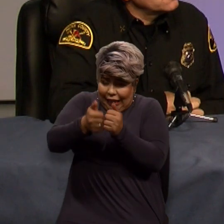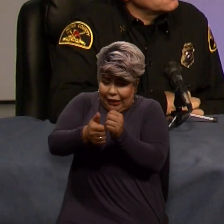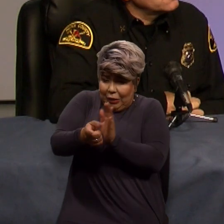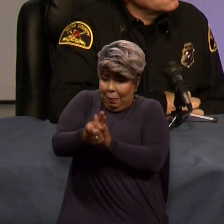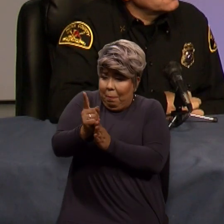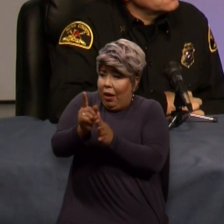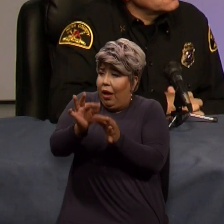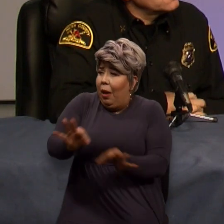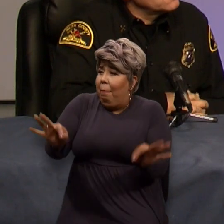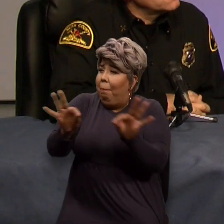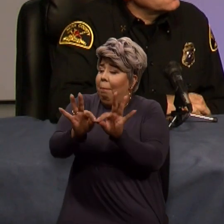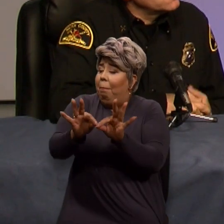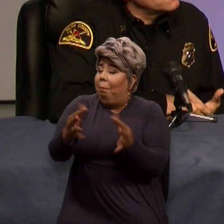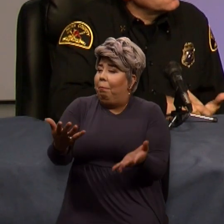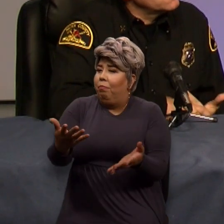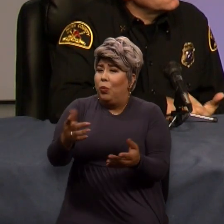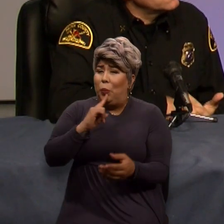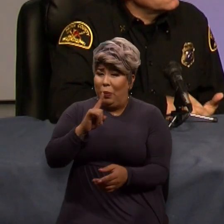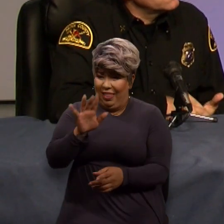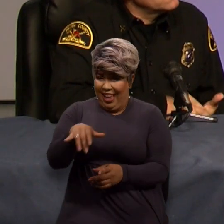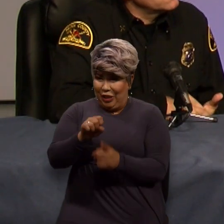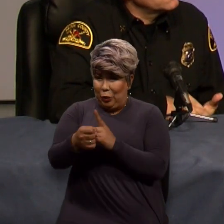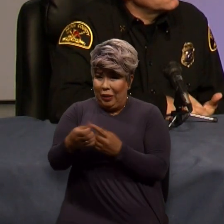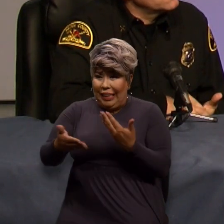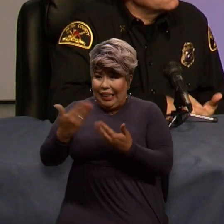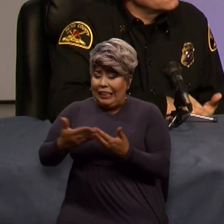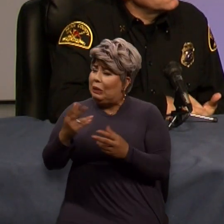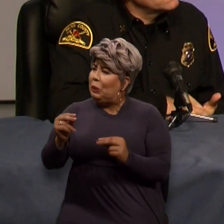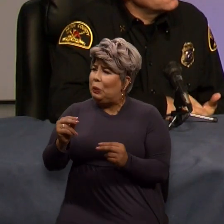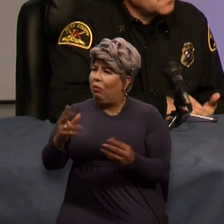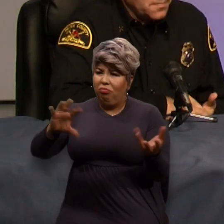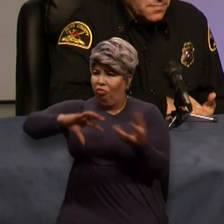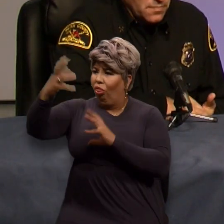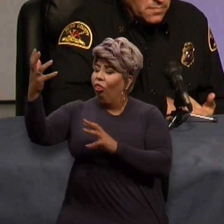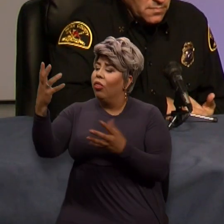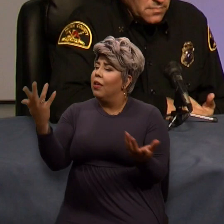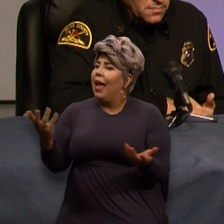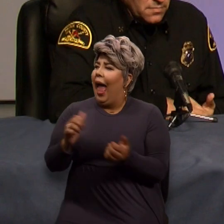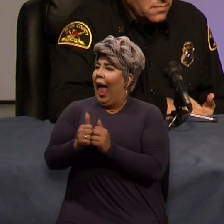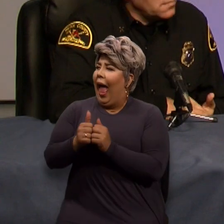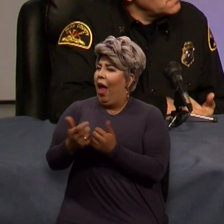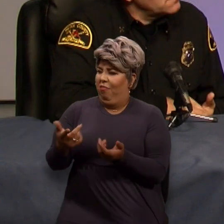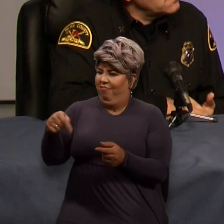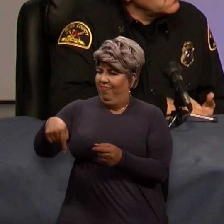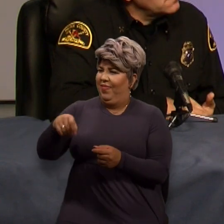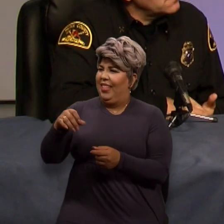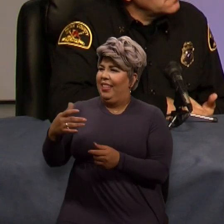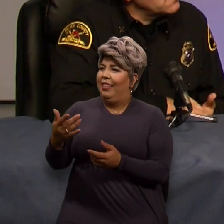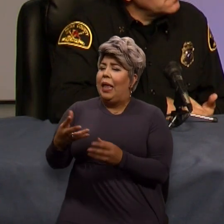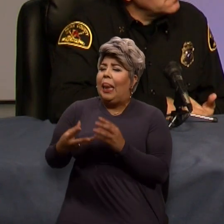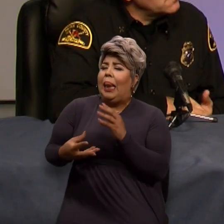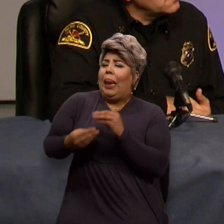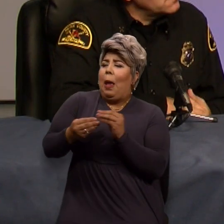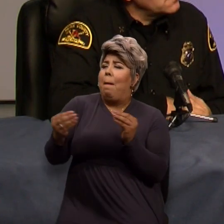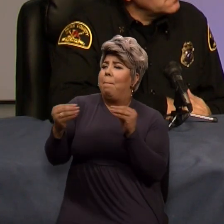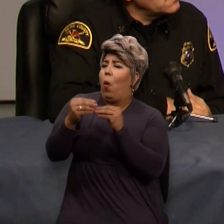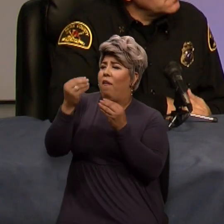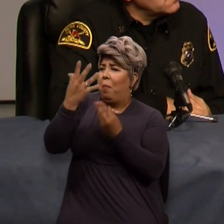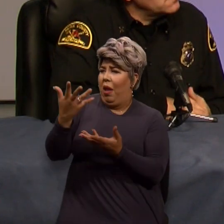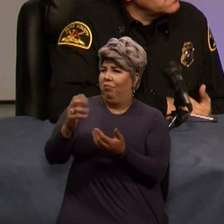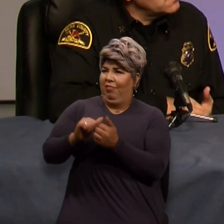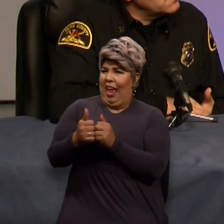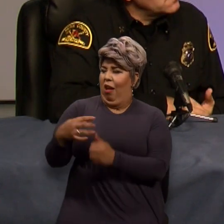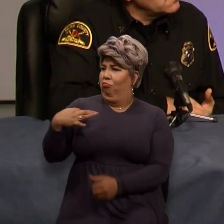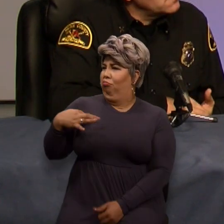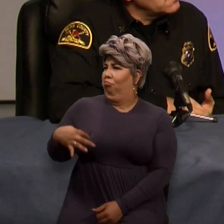the you know, it's a very chaotic situation sometimes, how does this help having this extra bit of information just out there and